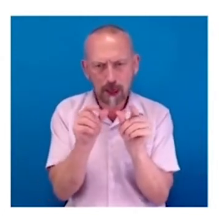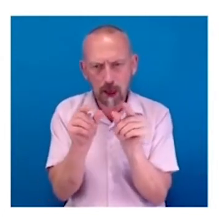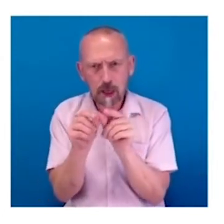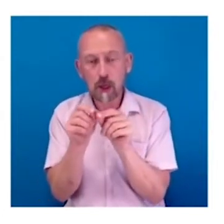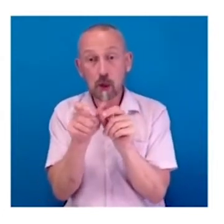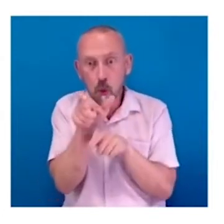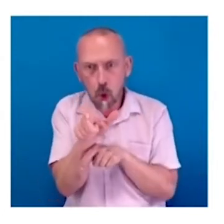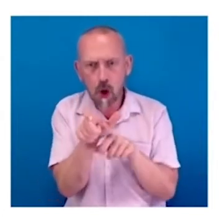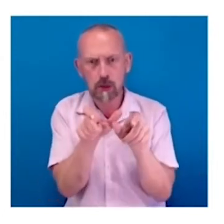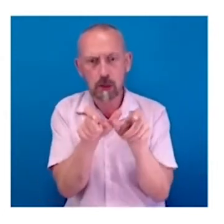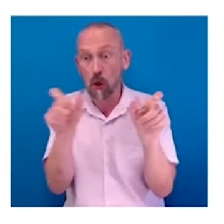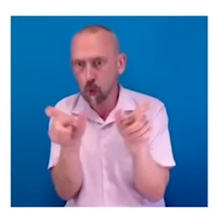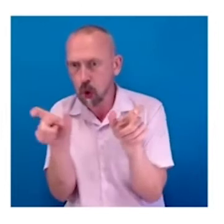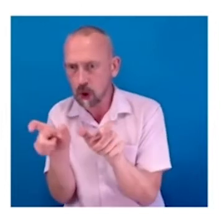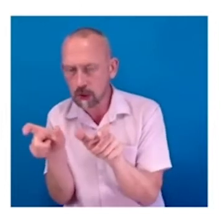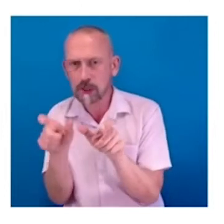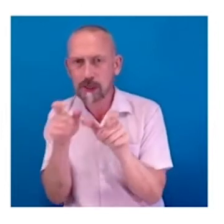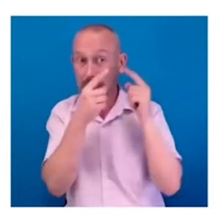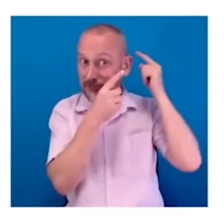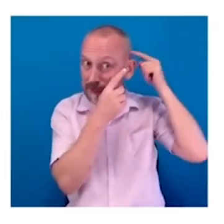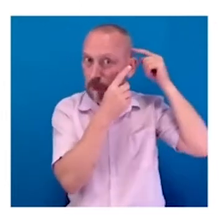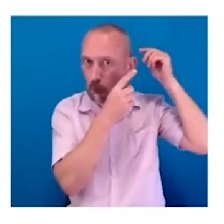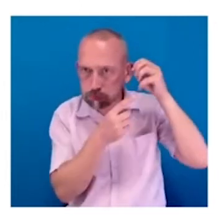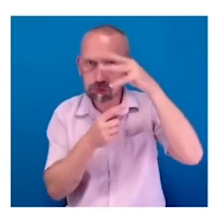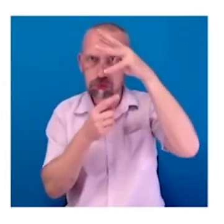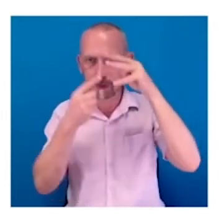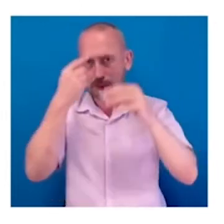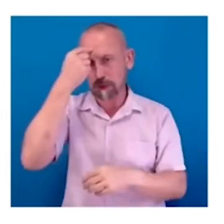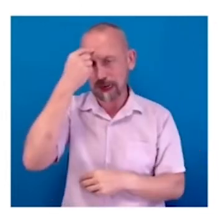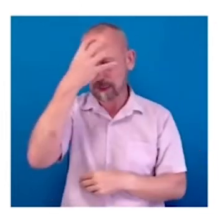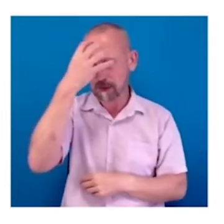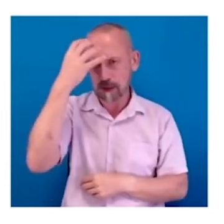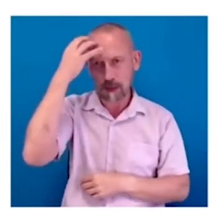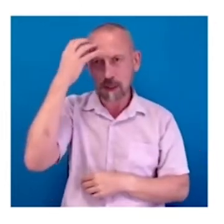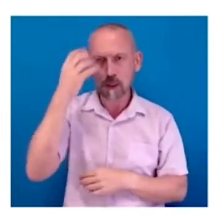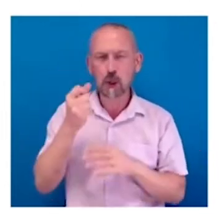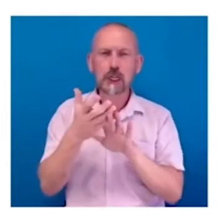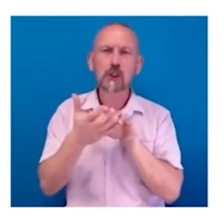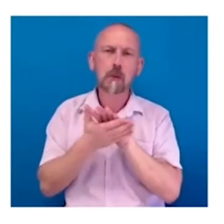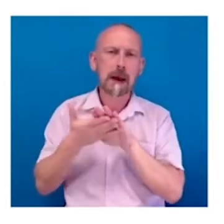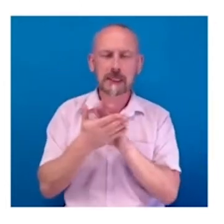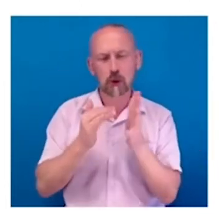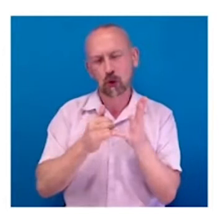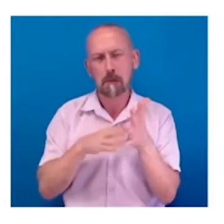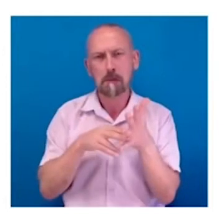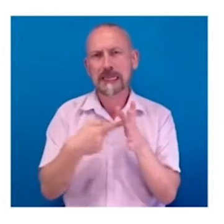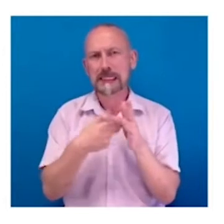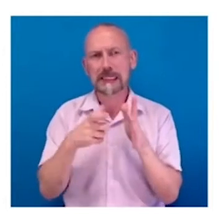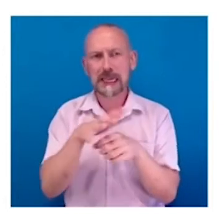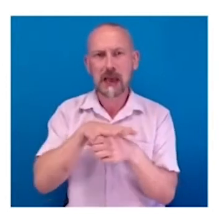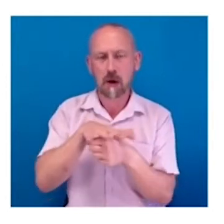word shape then is being sent to the front of the brain into your semantic area where meaning is attached to that visual shape.